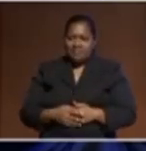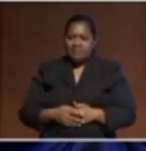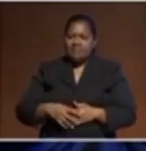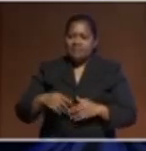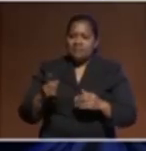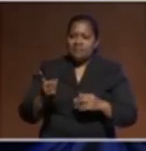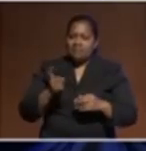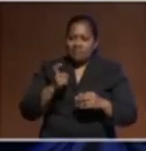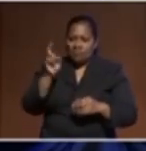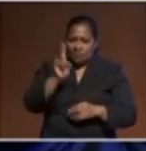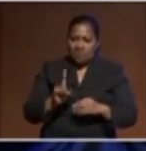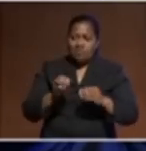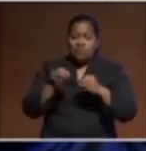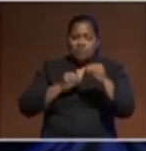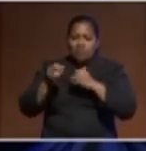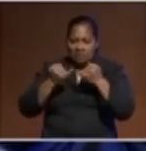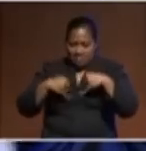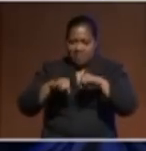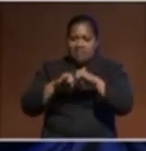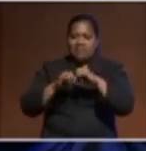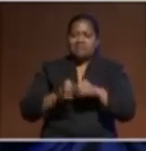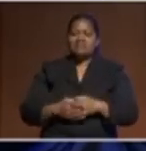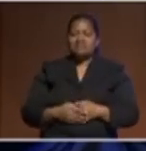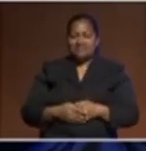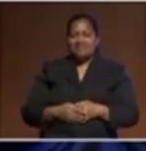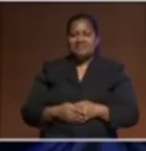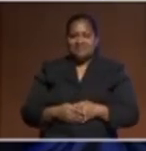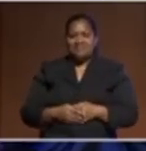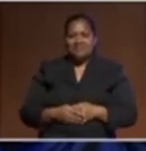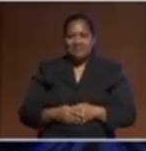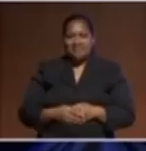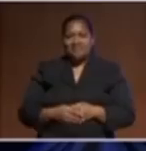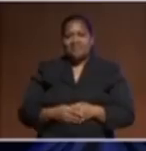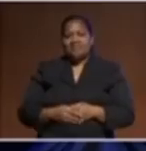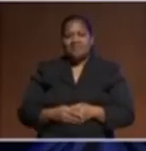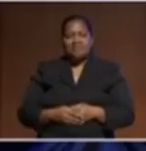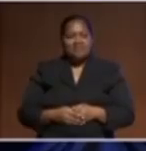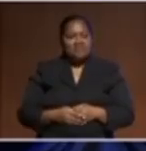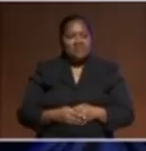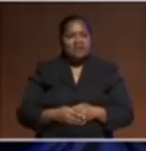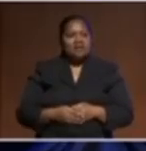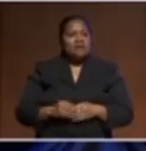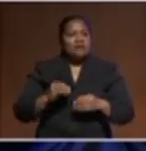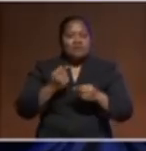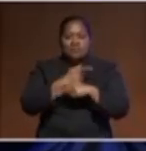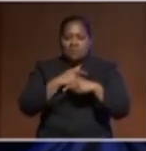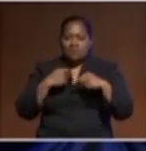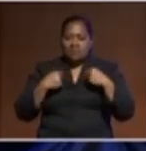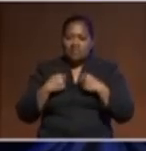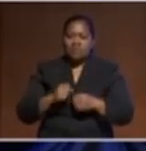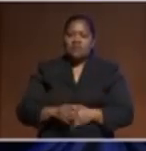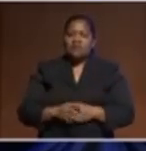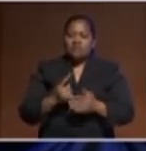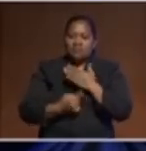He's possibly one of the few leaders we've had that have been to more forum meetings than most. So, we will miss his contribution.